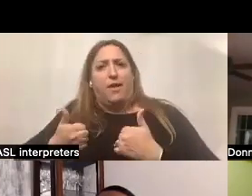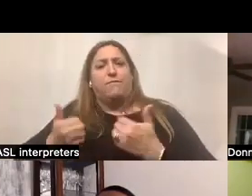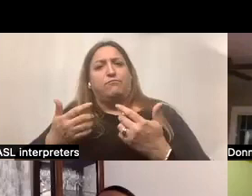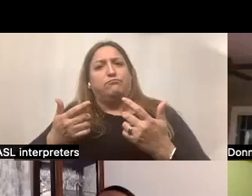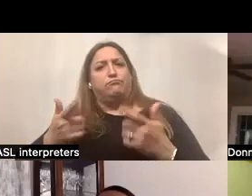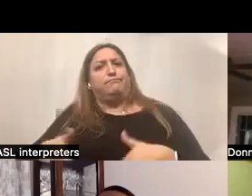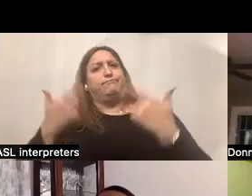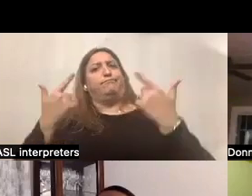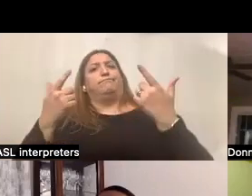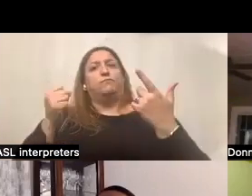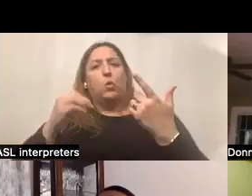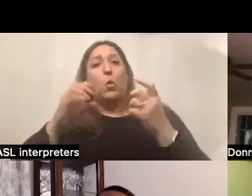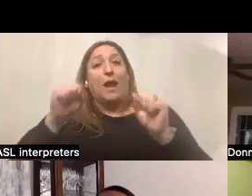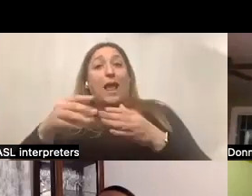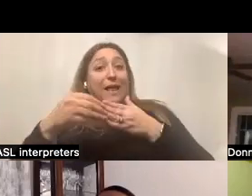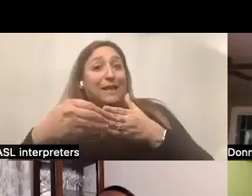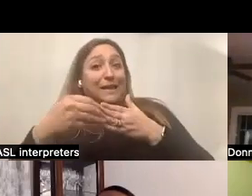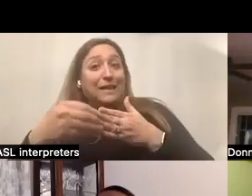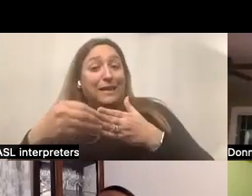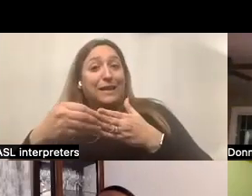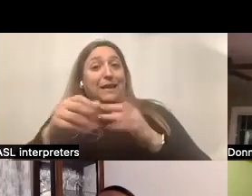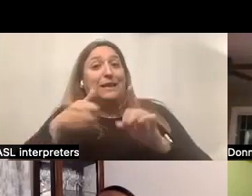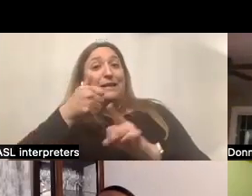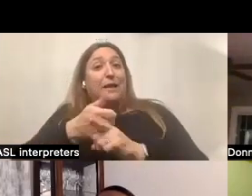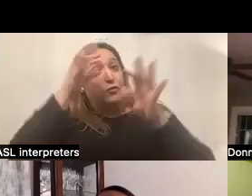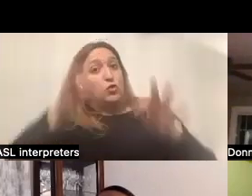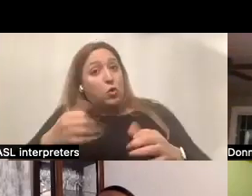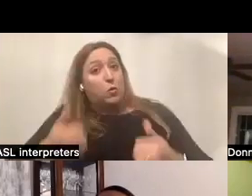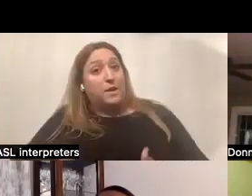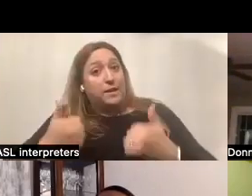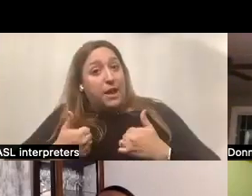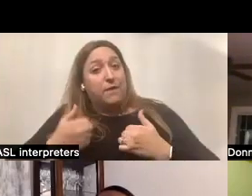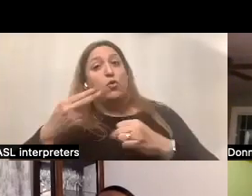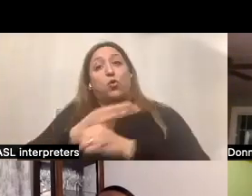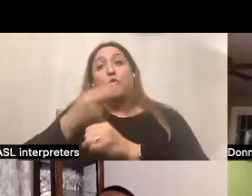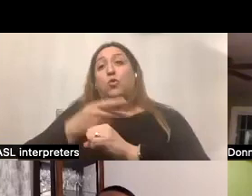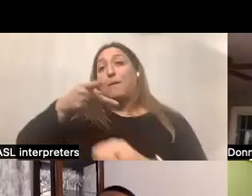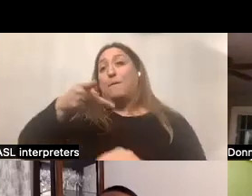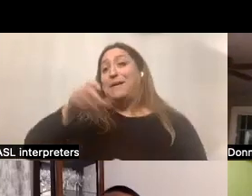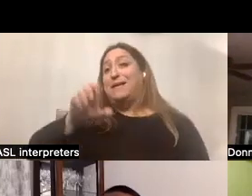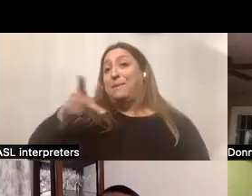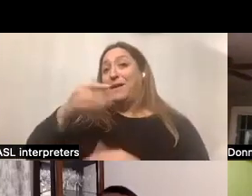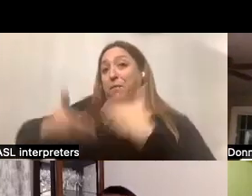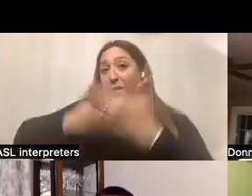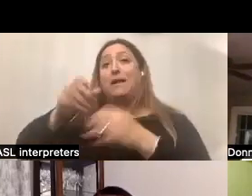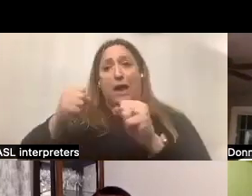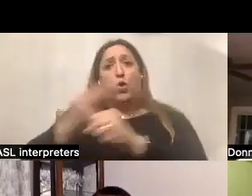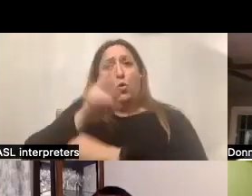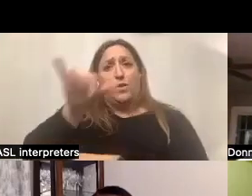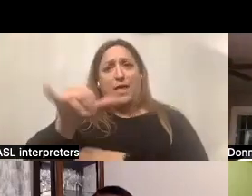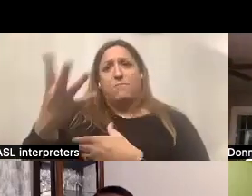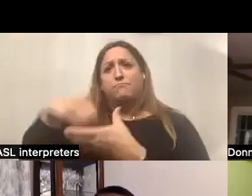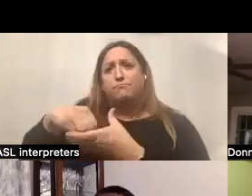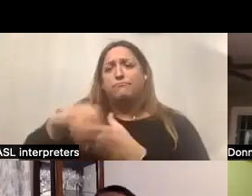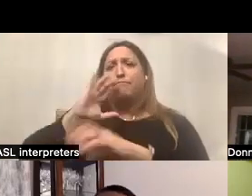So someone can lead a self-determined life using the person-centered planning process and set goals